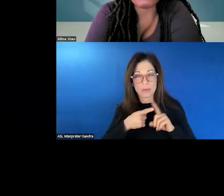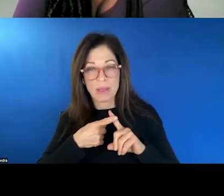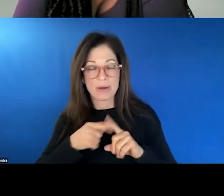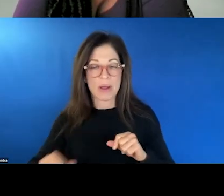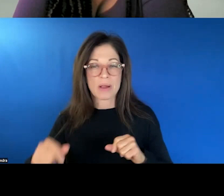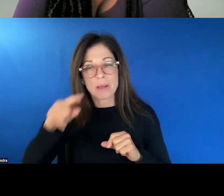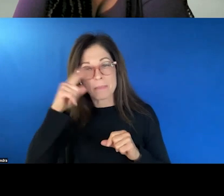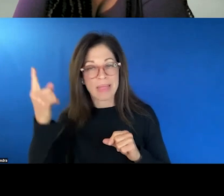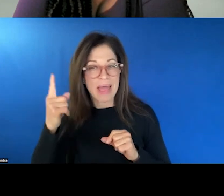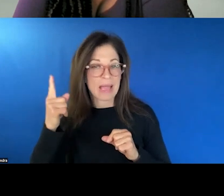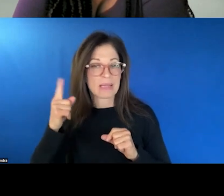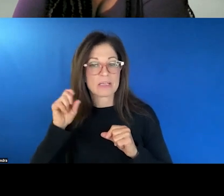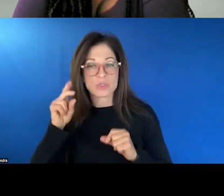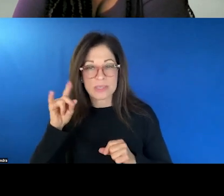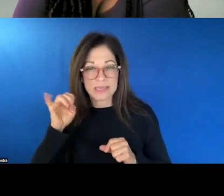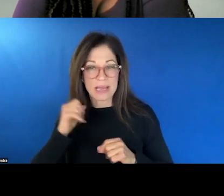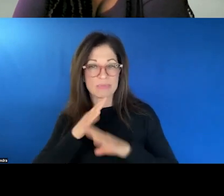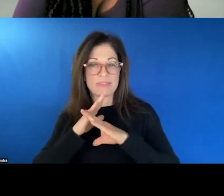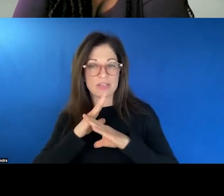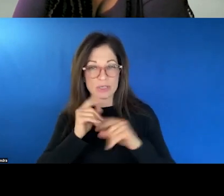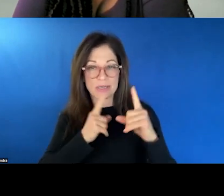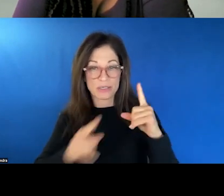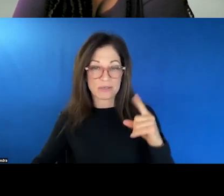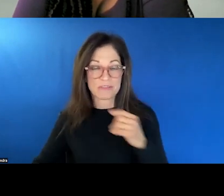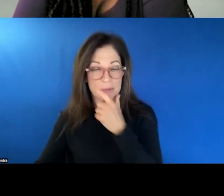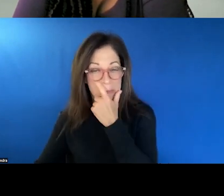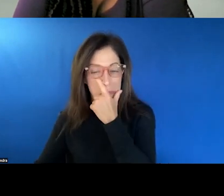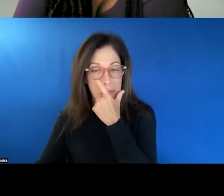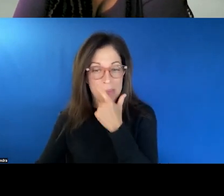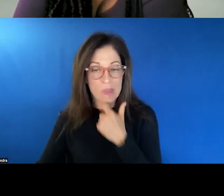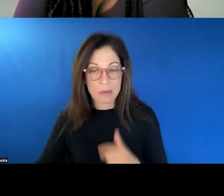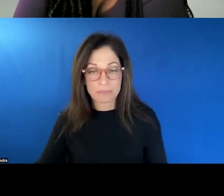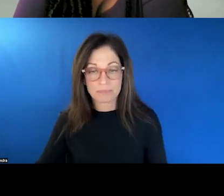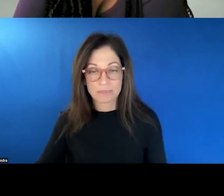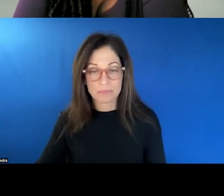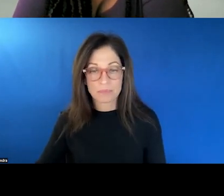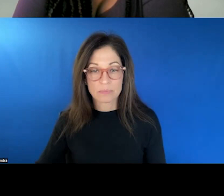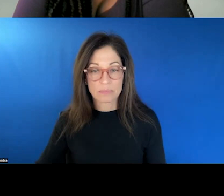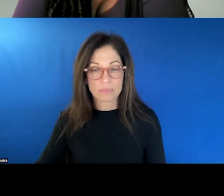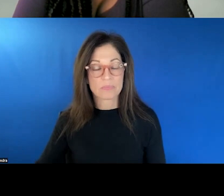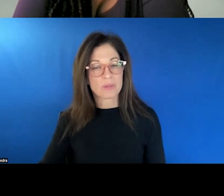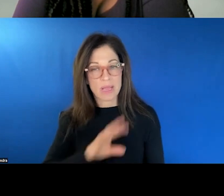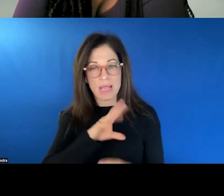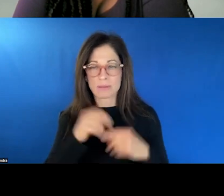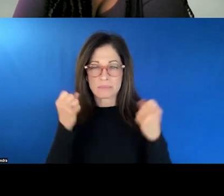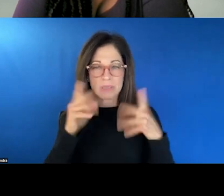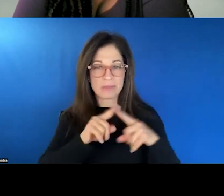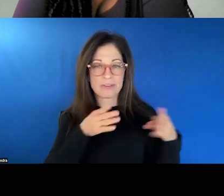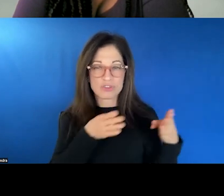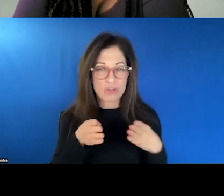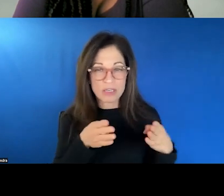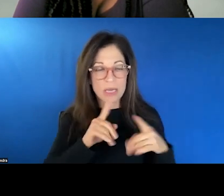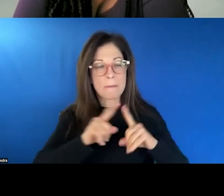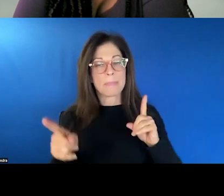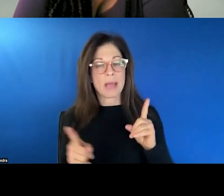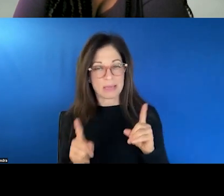and the Center for Mental Health Services, which includes multiple strategies, um, but some of which include, um, a, series